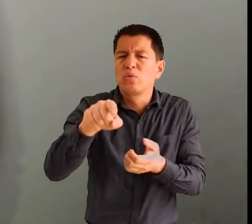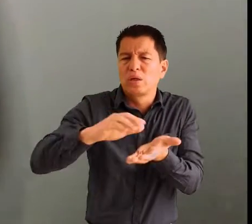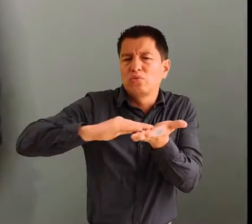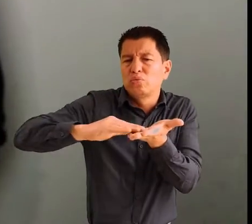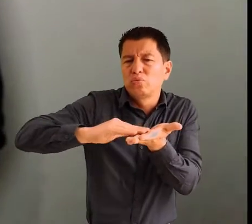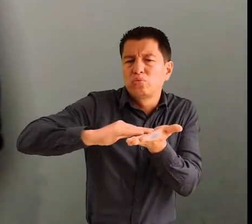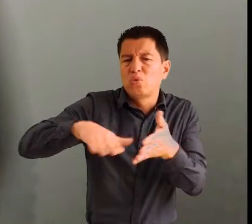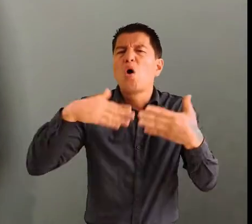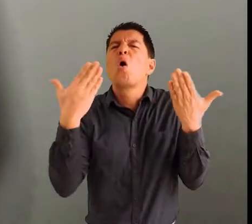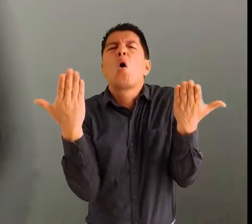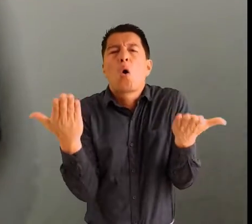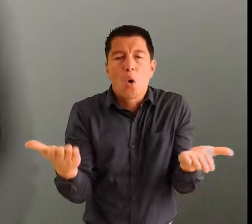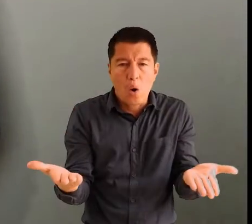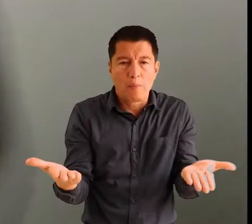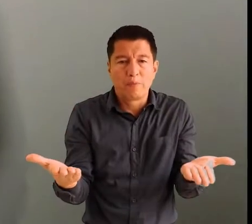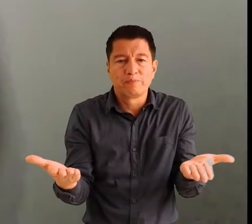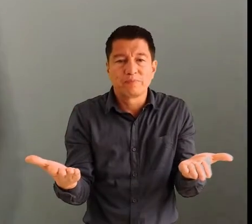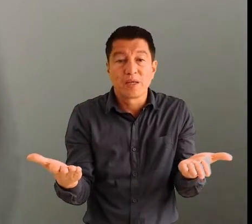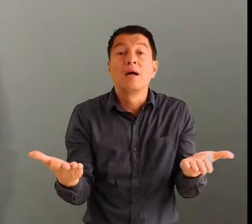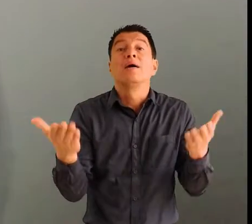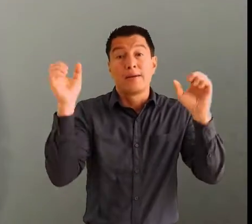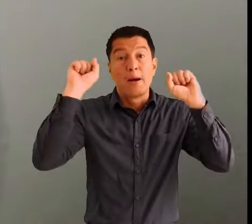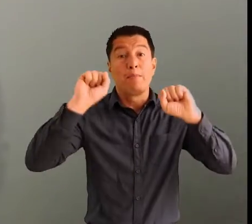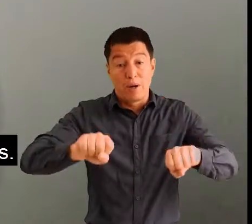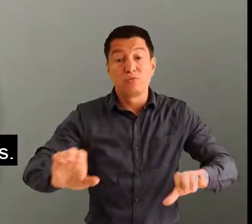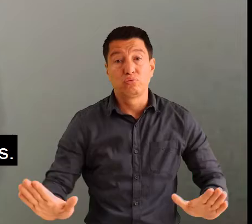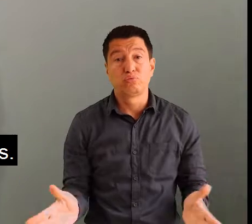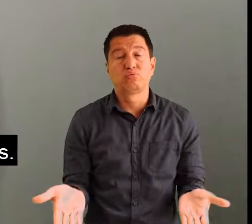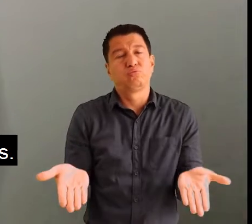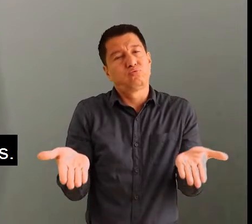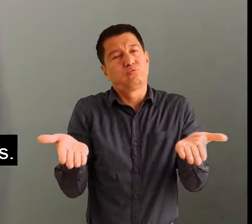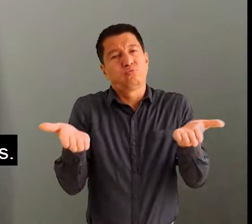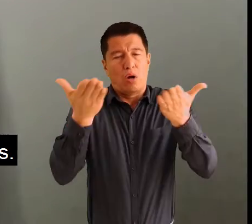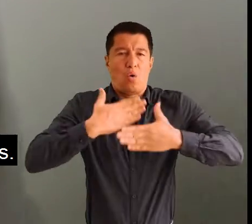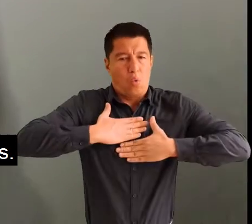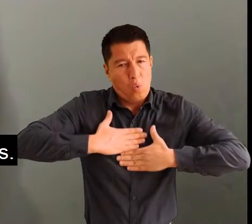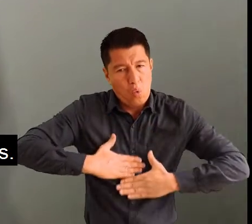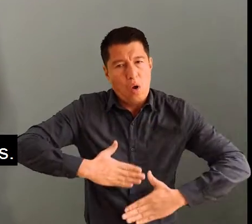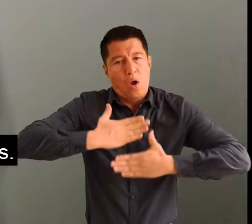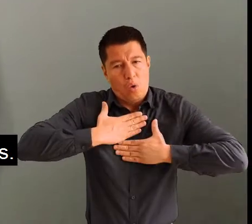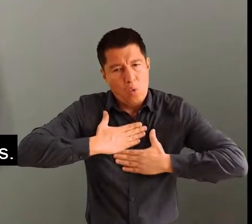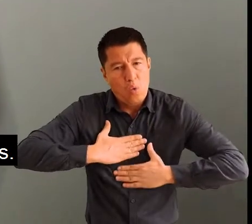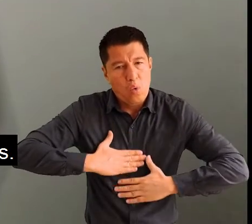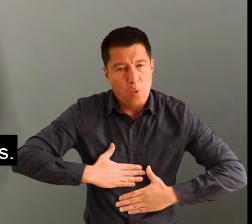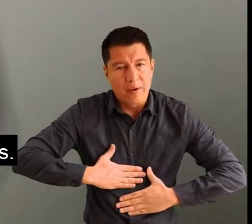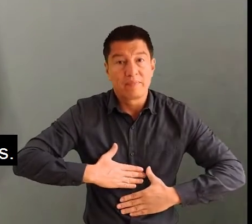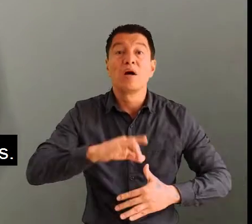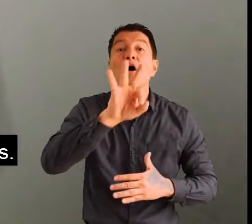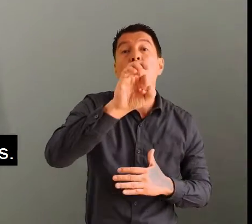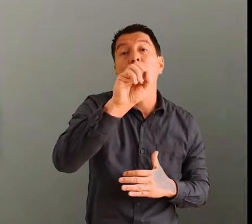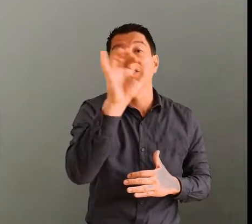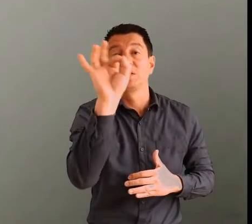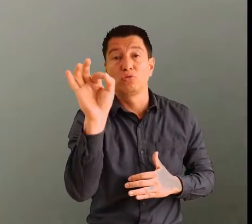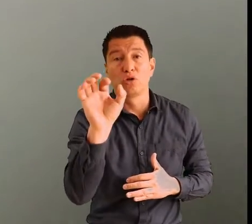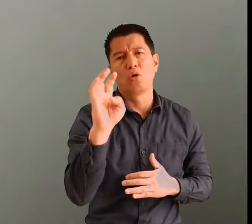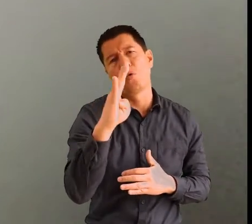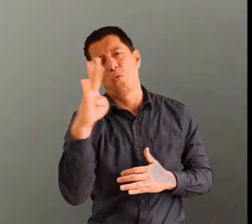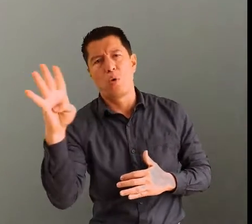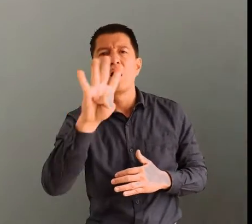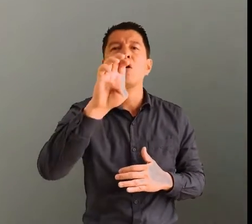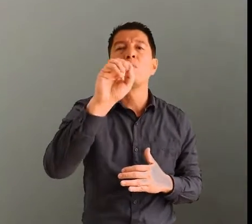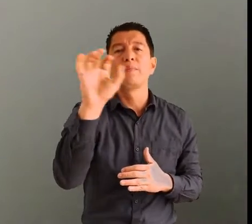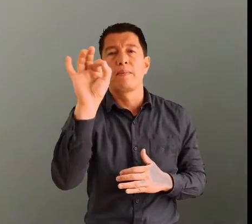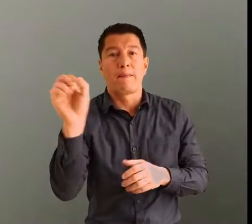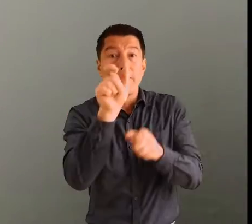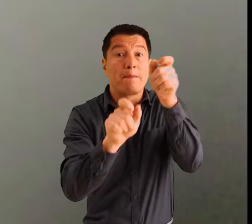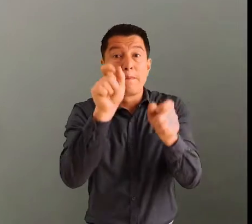comes the question, how is depression treated? Fortunately, depression is among the most treatable of mental disorders. Between 80 and